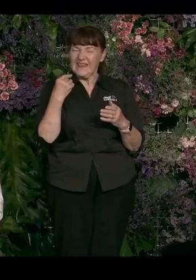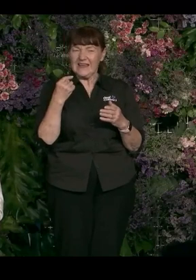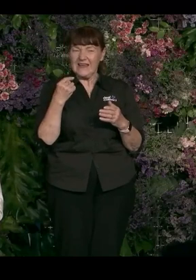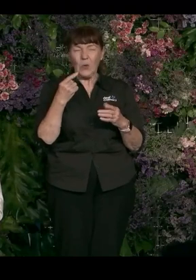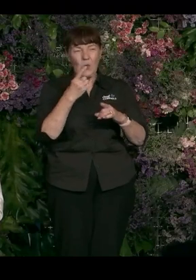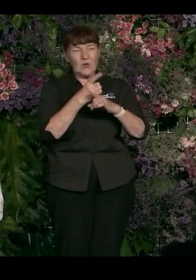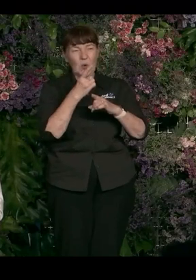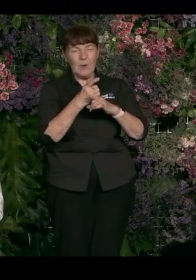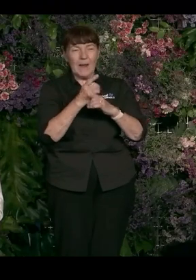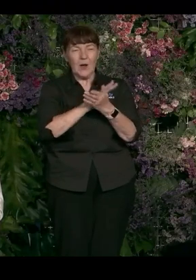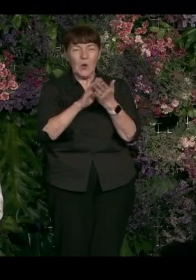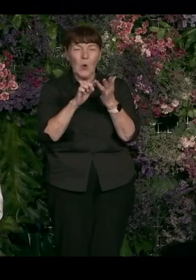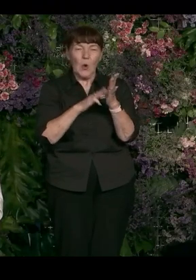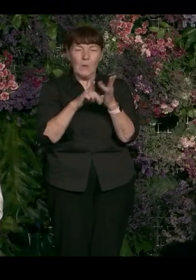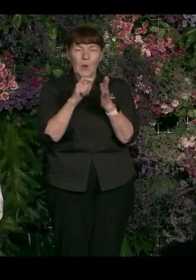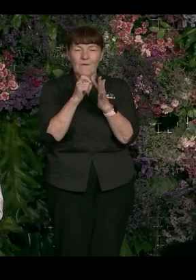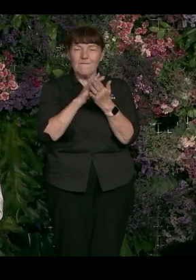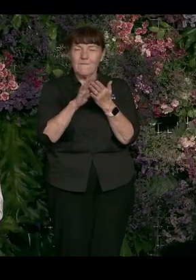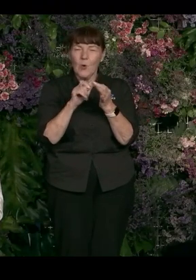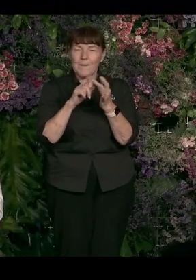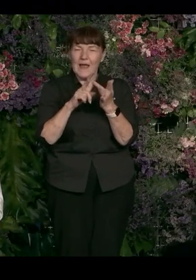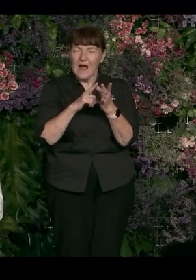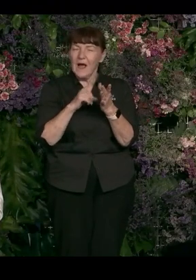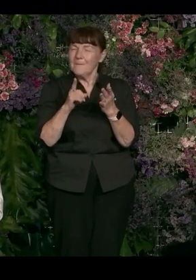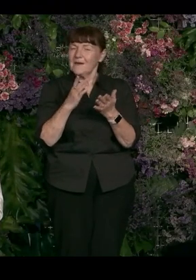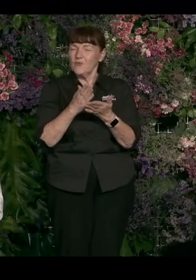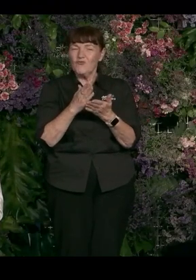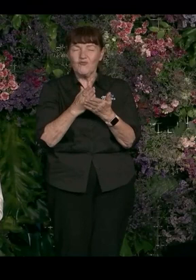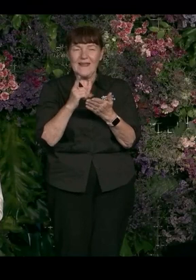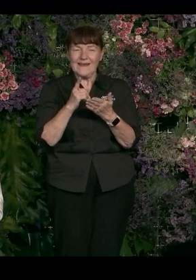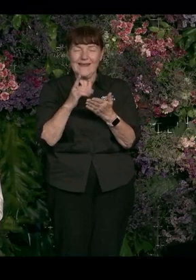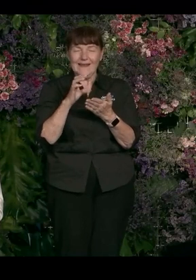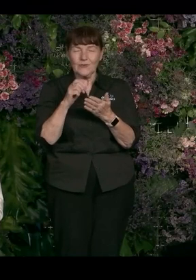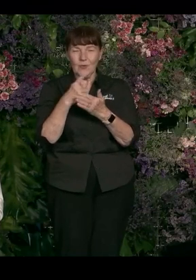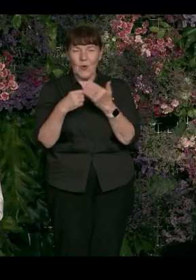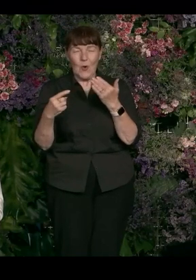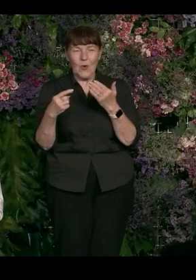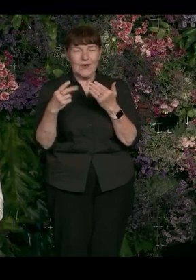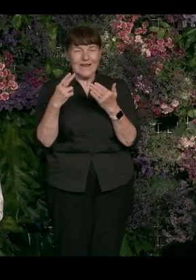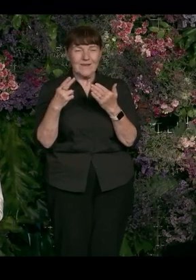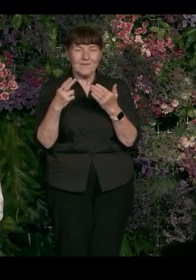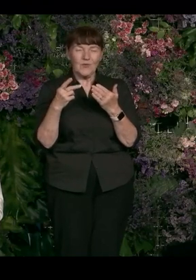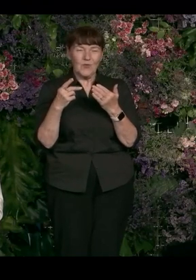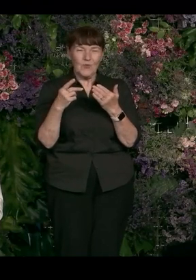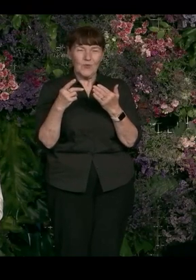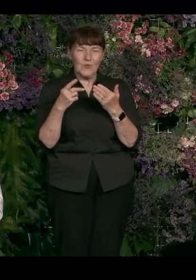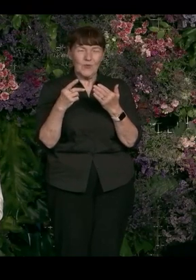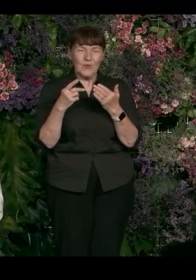talk about homophobia, but I think they're absolutely not mutually exclusive to the sexism and